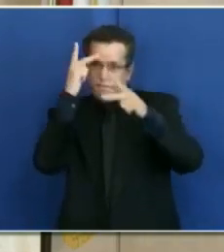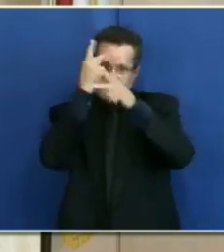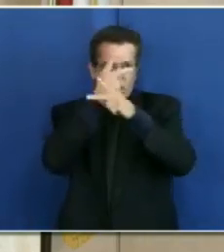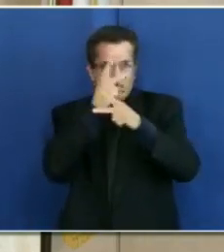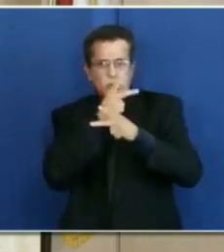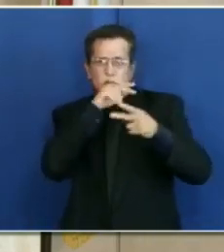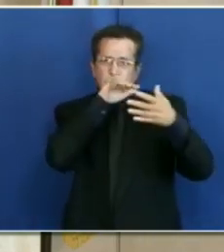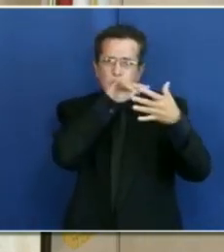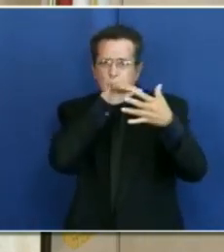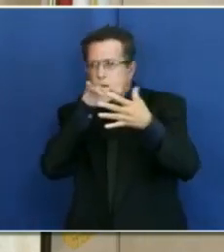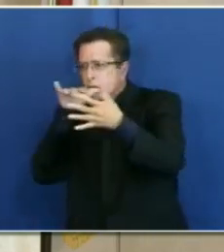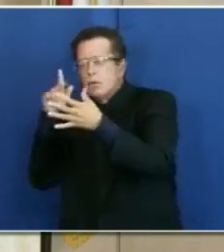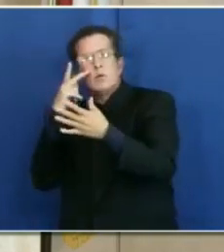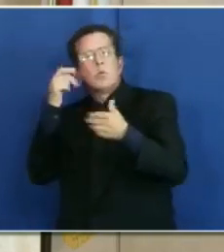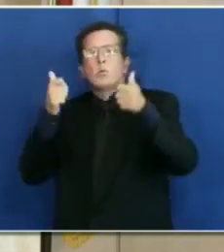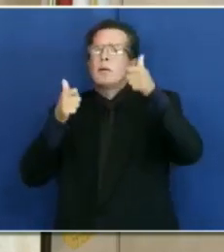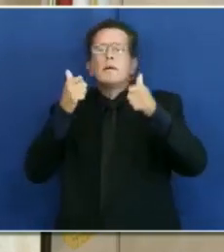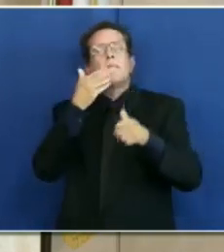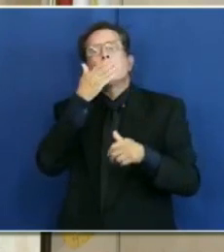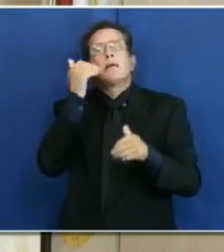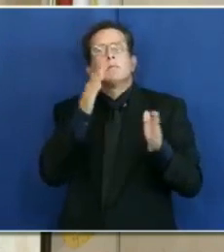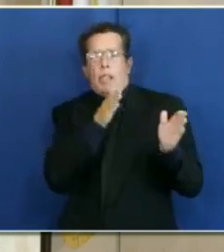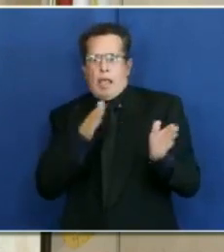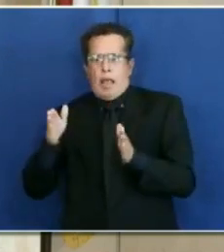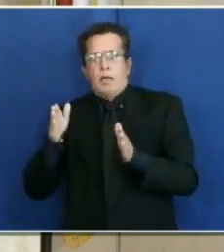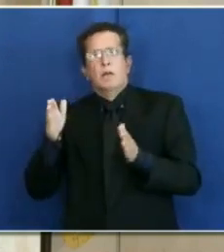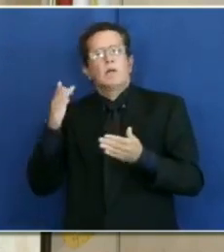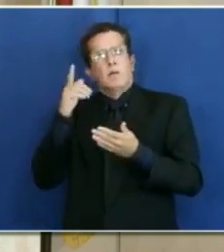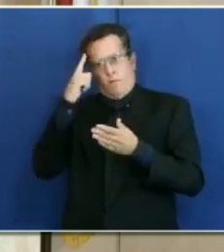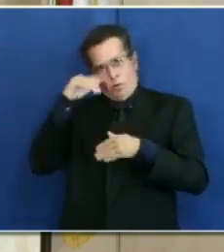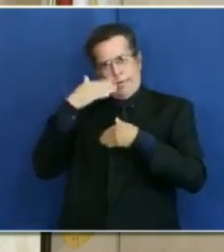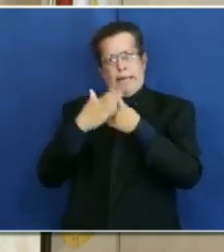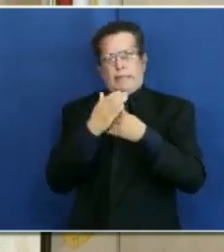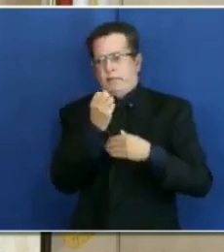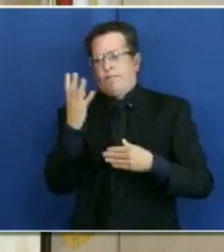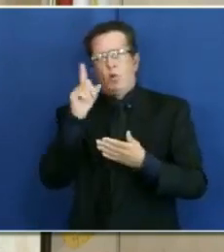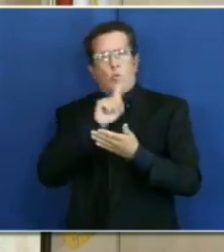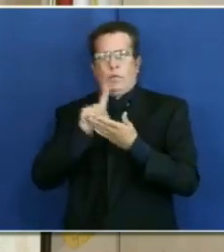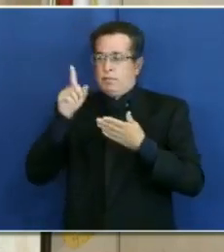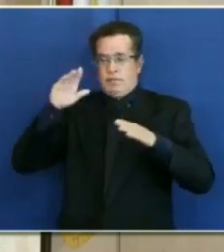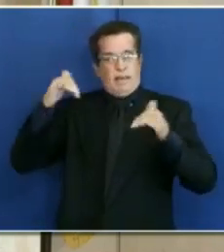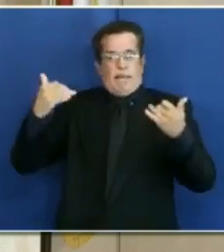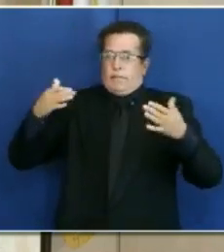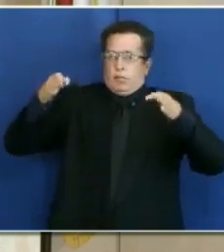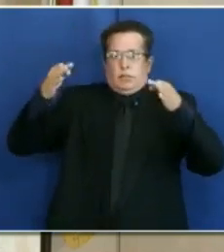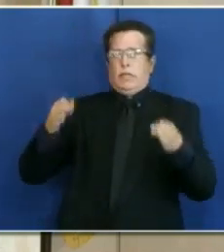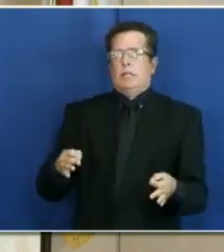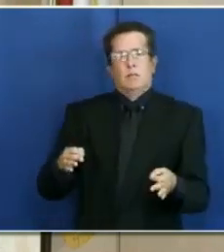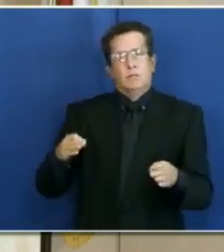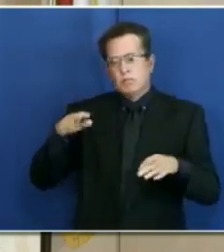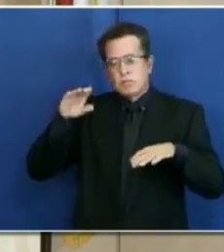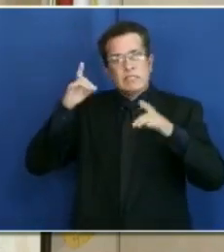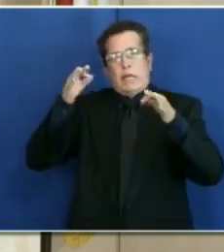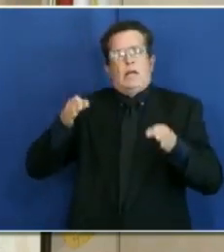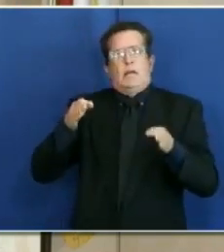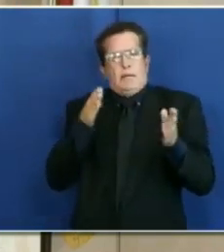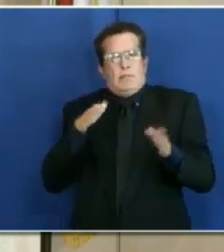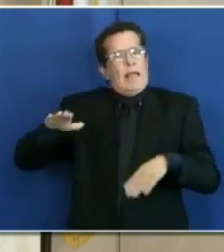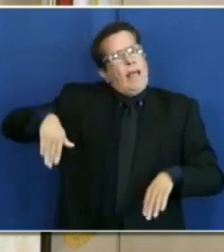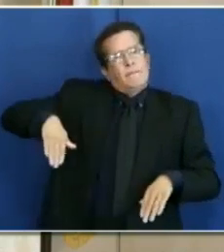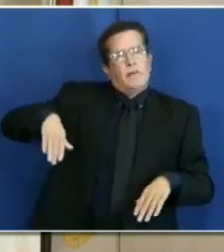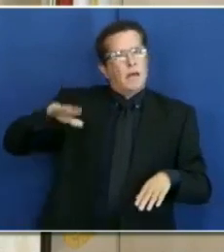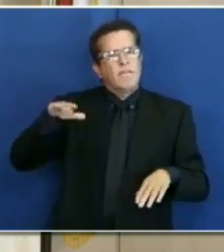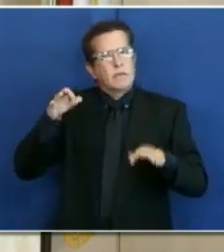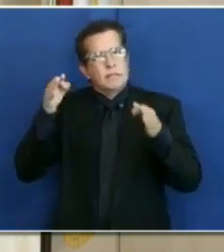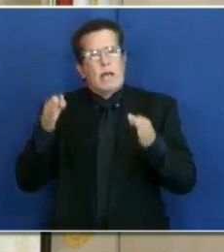guidance will be issued over the next several weeks. They have not landed on a specific strategy as of yet.